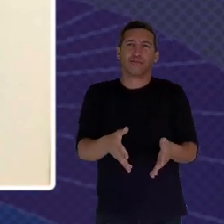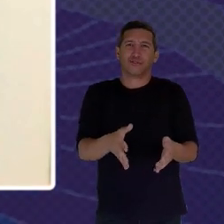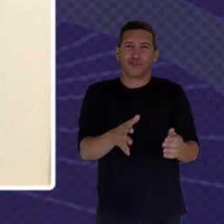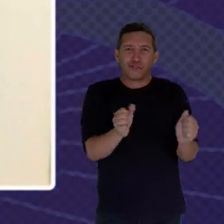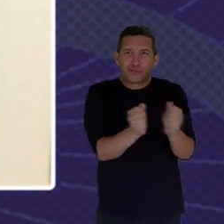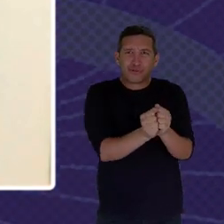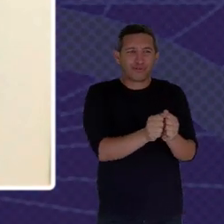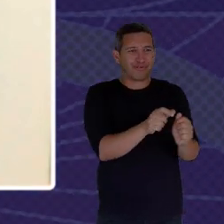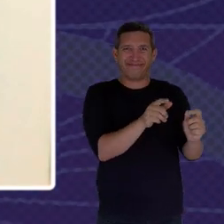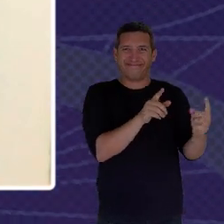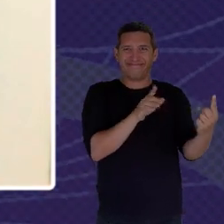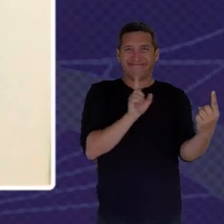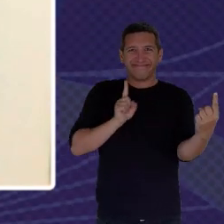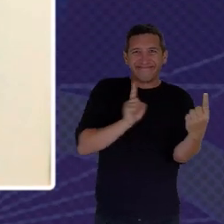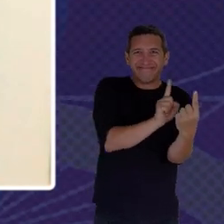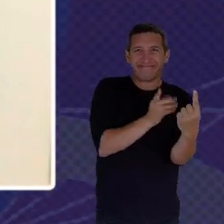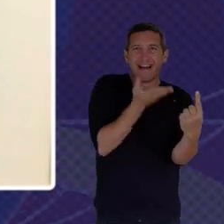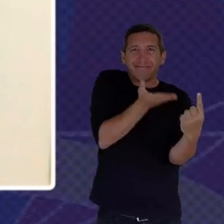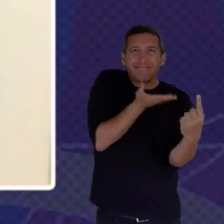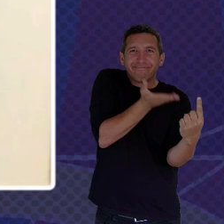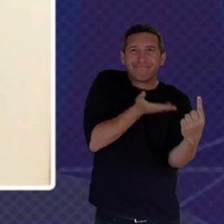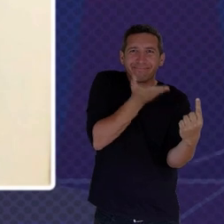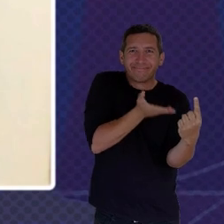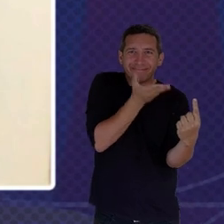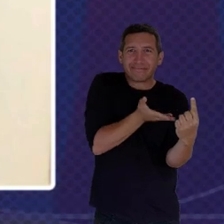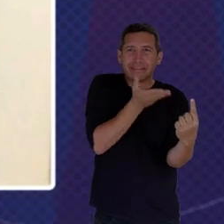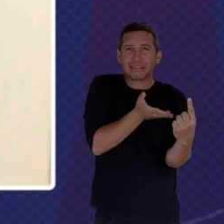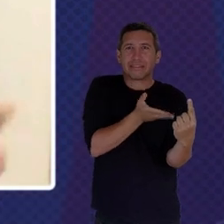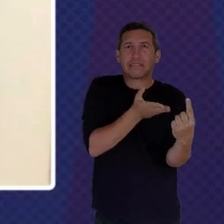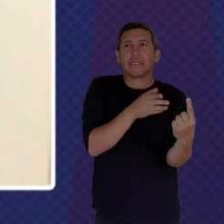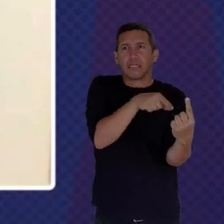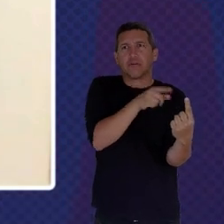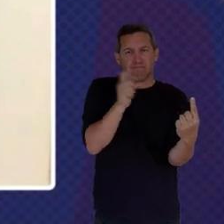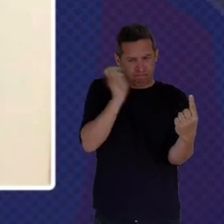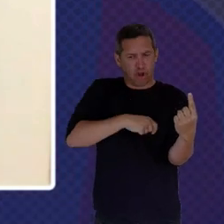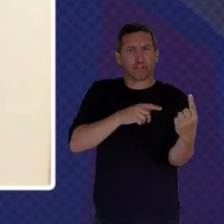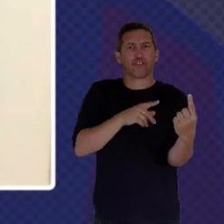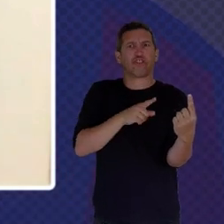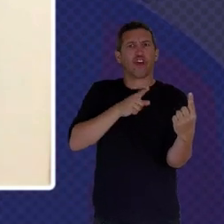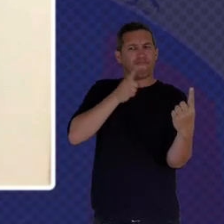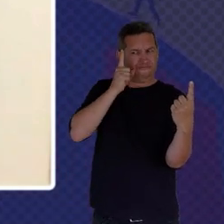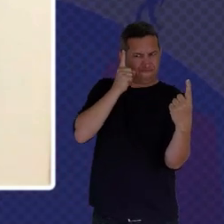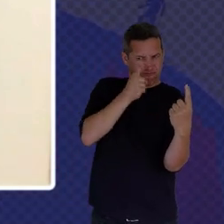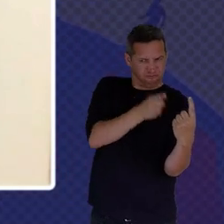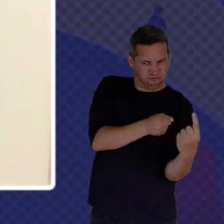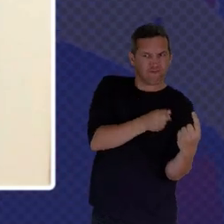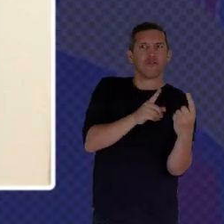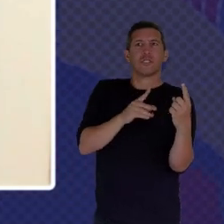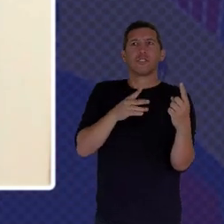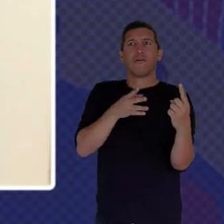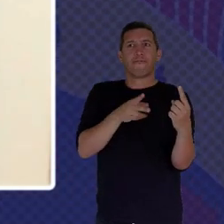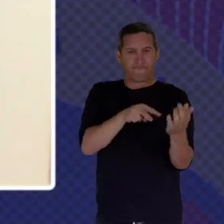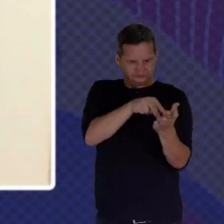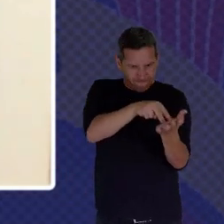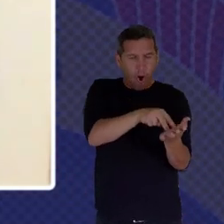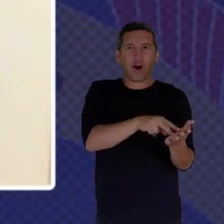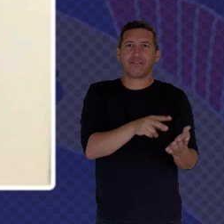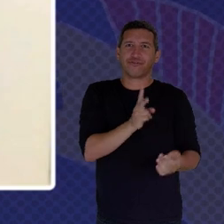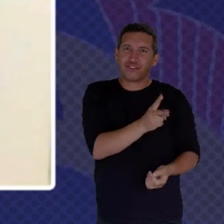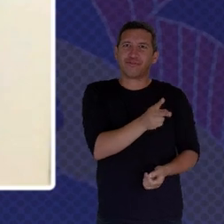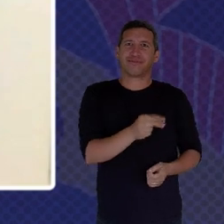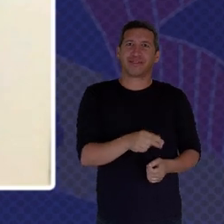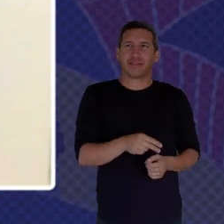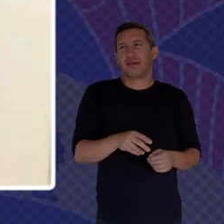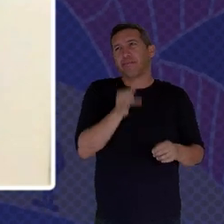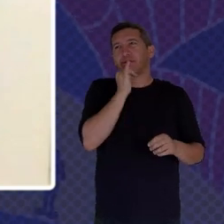Resilient When You Do Have Issues Like For Example The Pandemic And The Last Thing That I